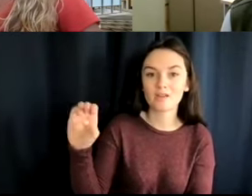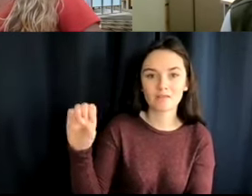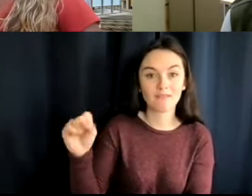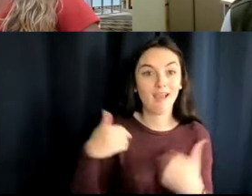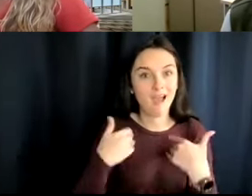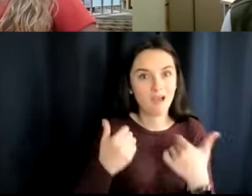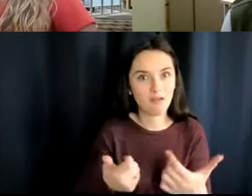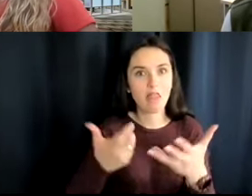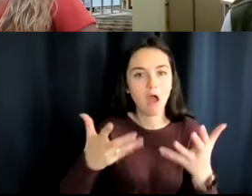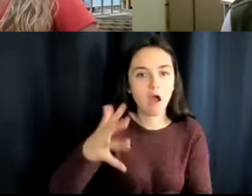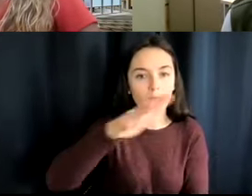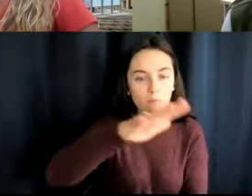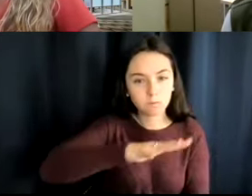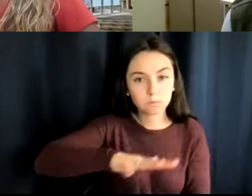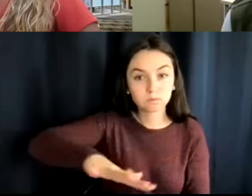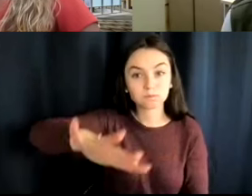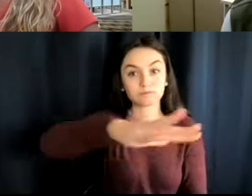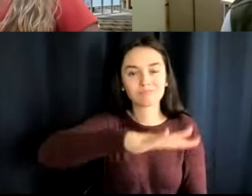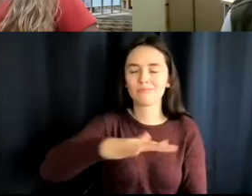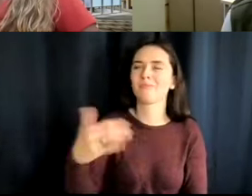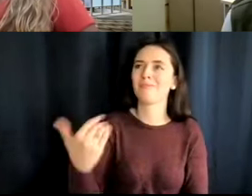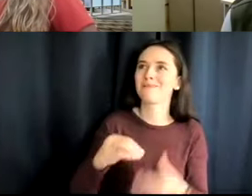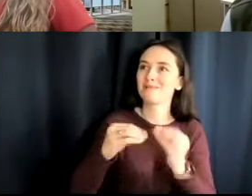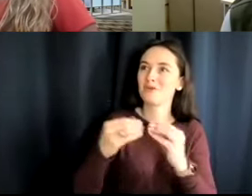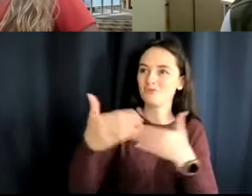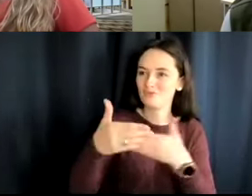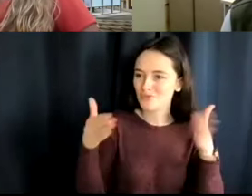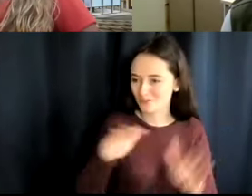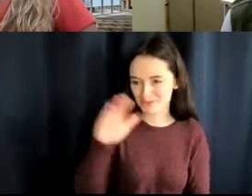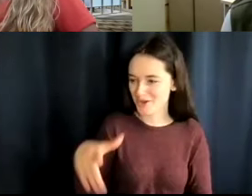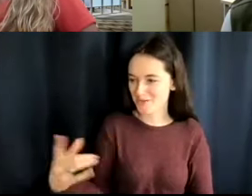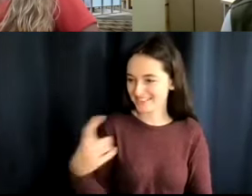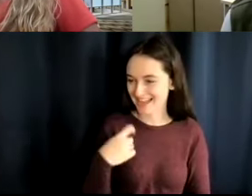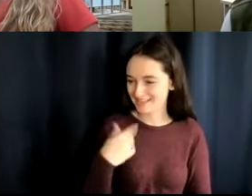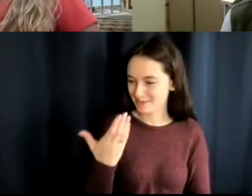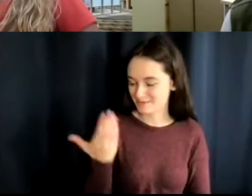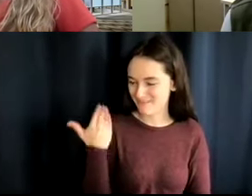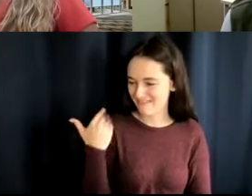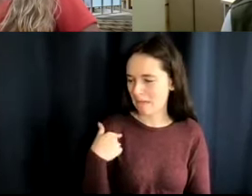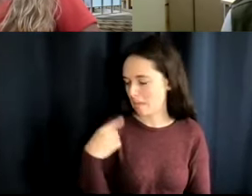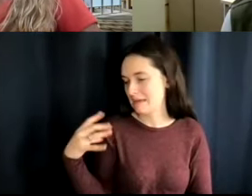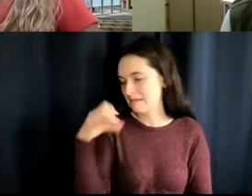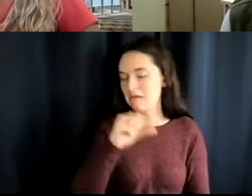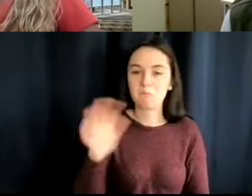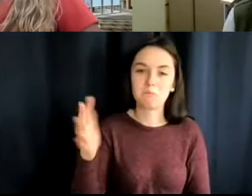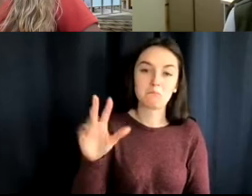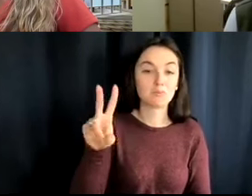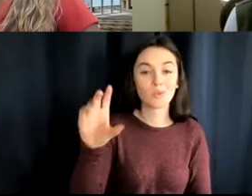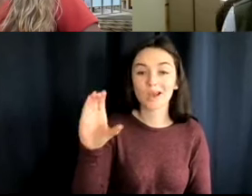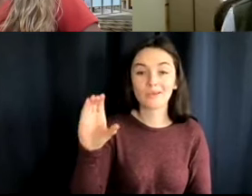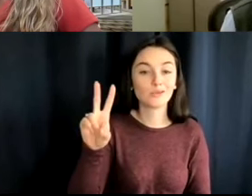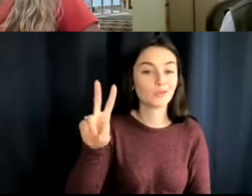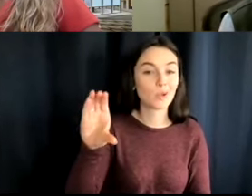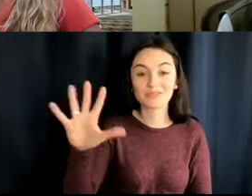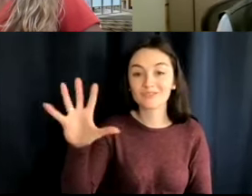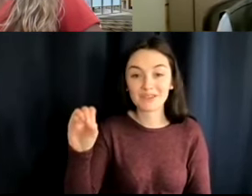Um, number of rooms. Wow. No one's ever asked me that before. Um, I would guess probably 200, 250